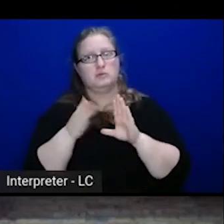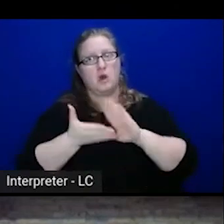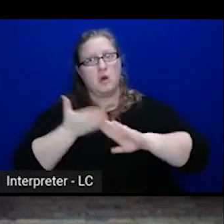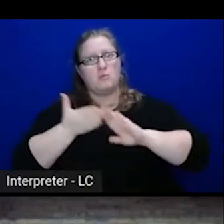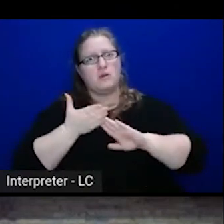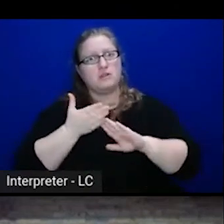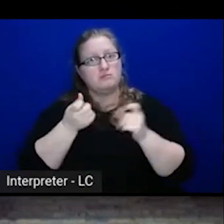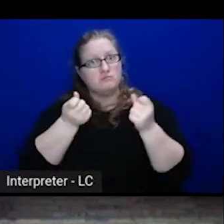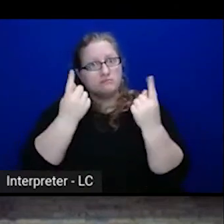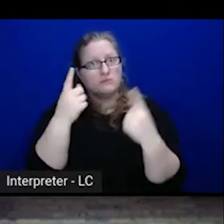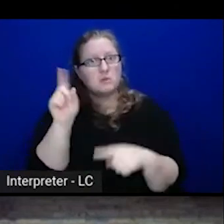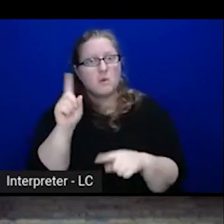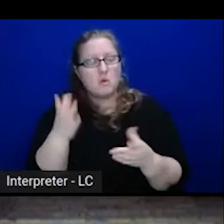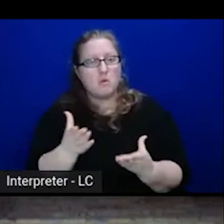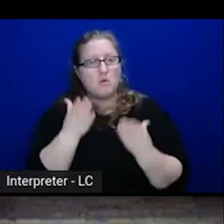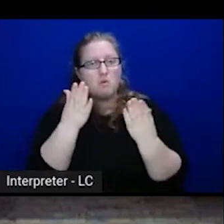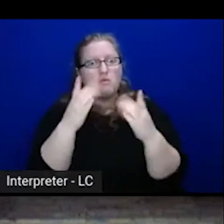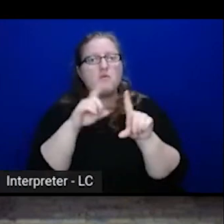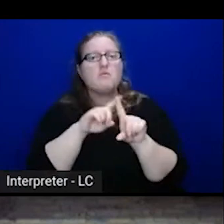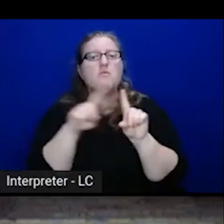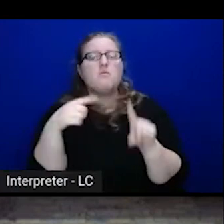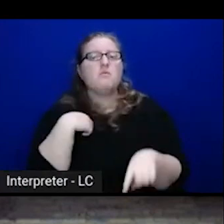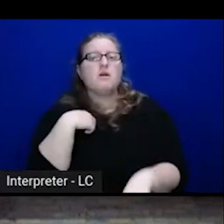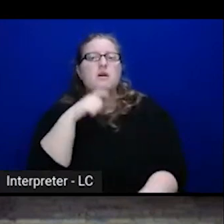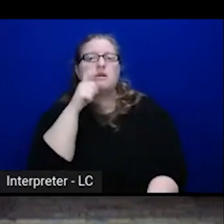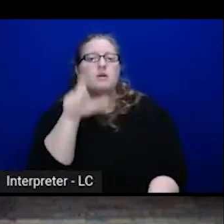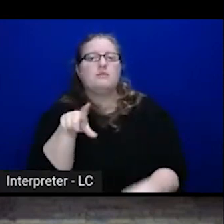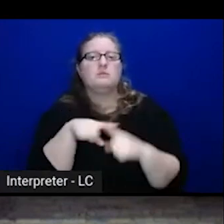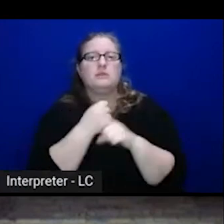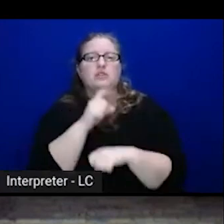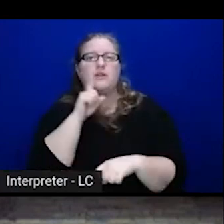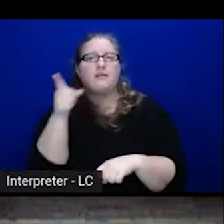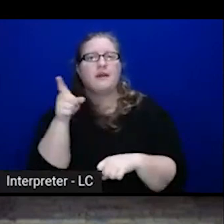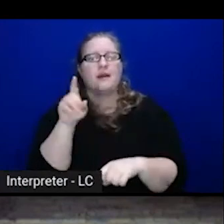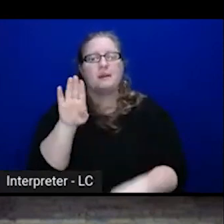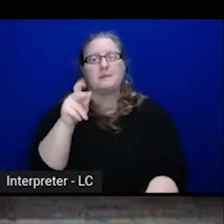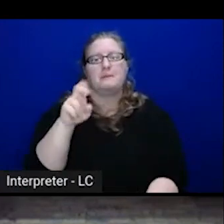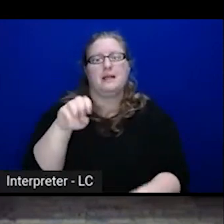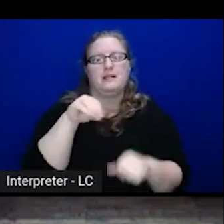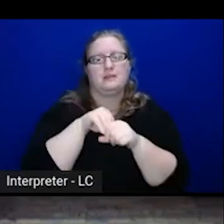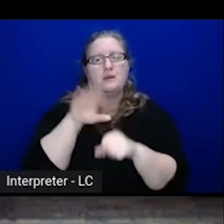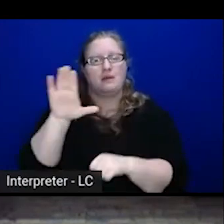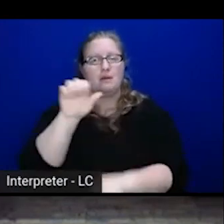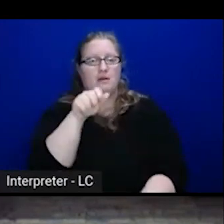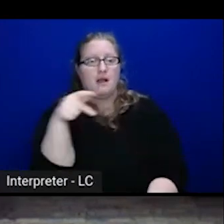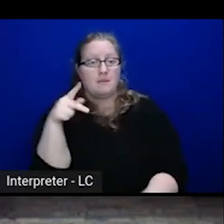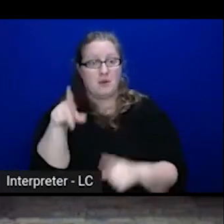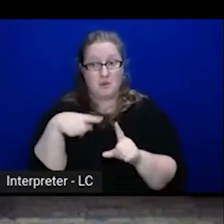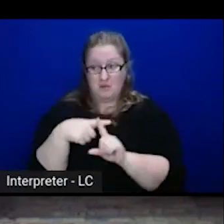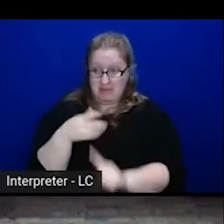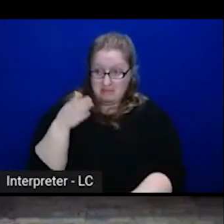but they don't have to make sure they're baking it into their application. Once their application is on the platform, it's there.